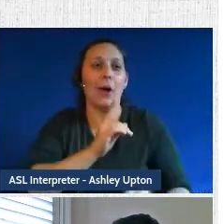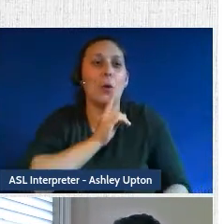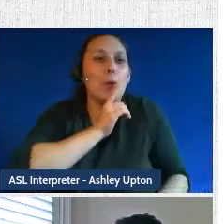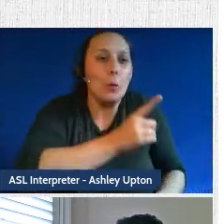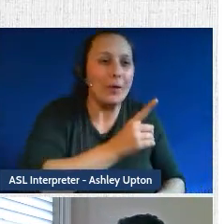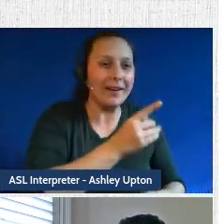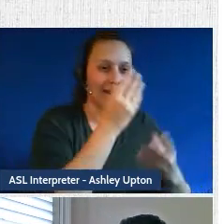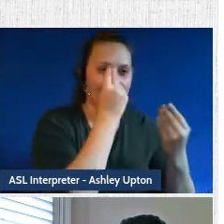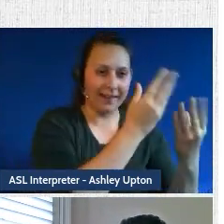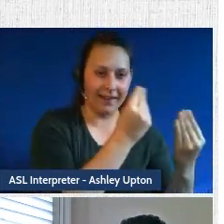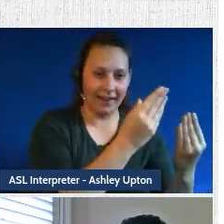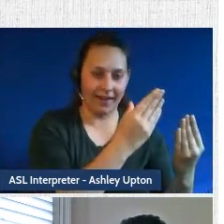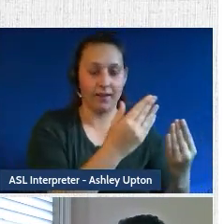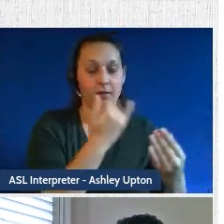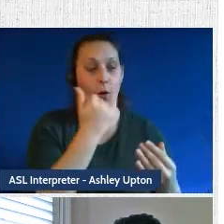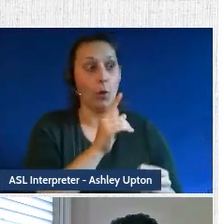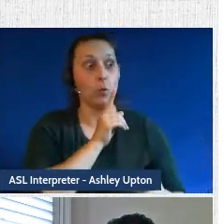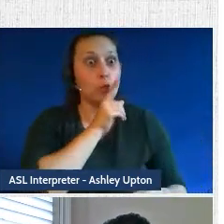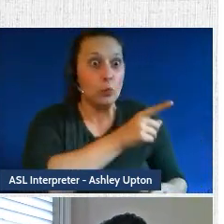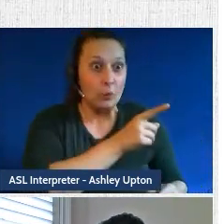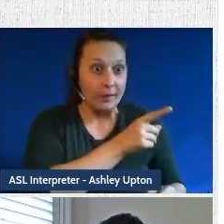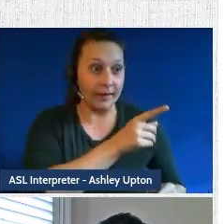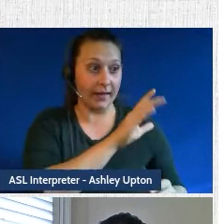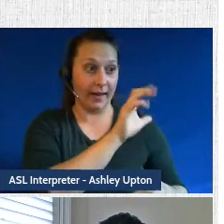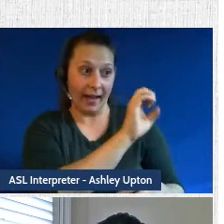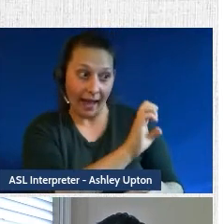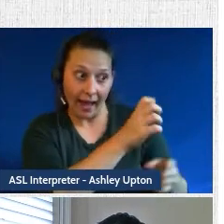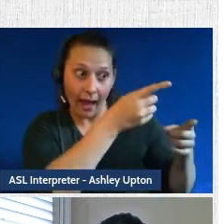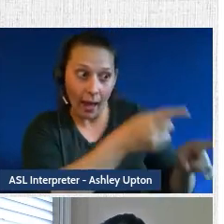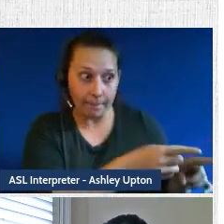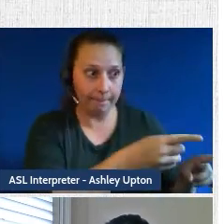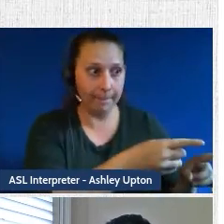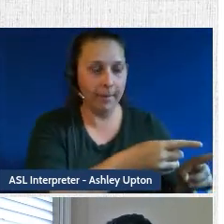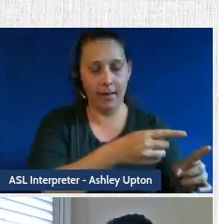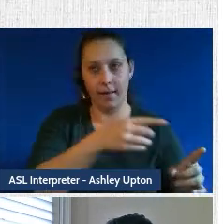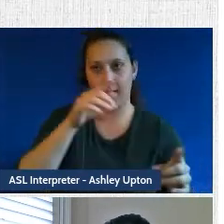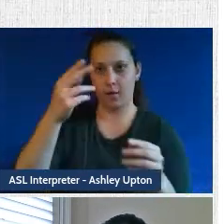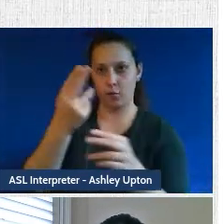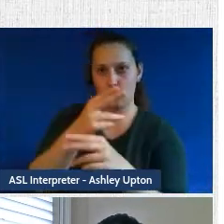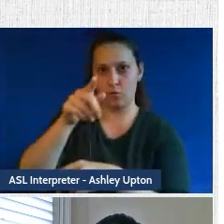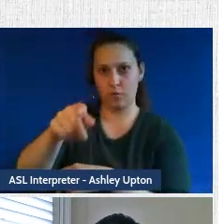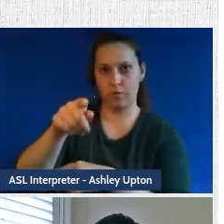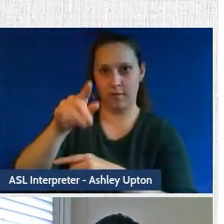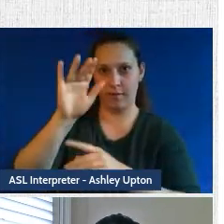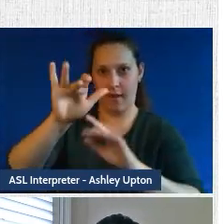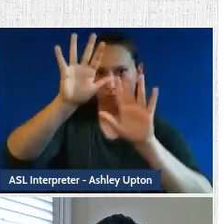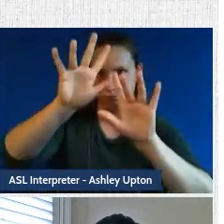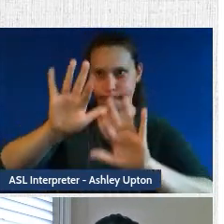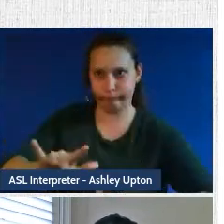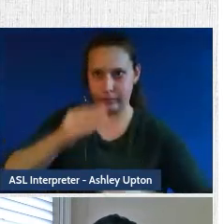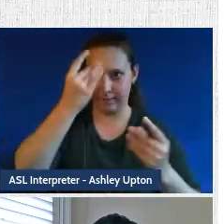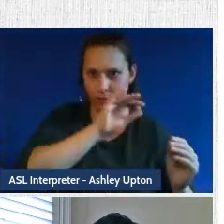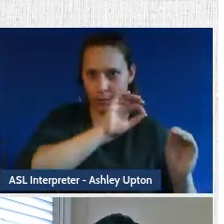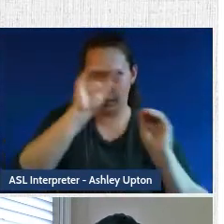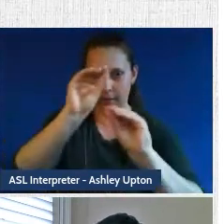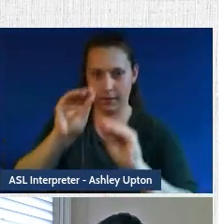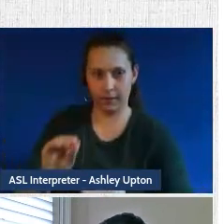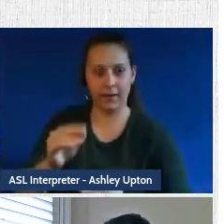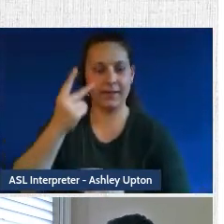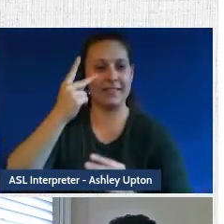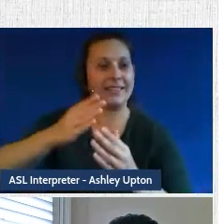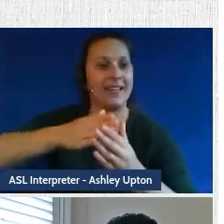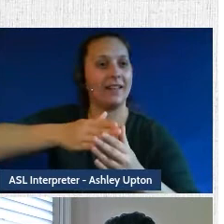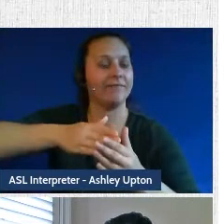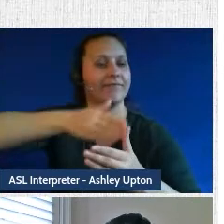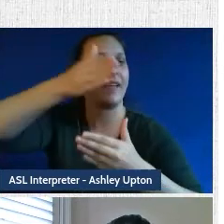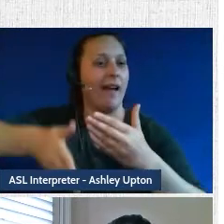example, we can take a real life case, plug in the information into the algorithm, and compare the output to how the case ended up in real life. And then